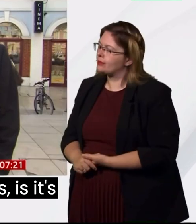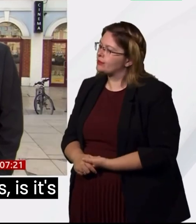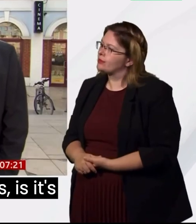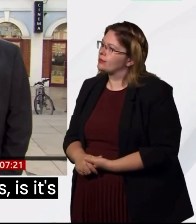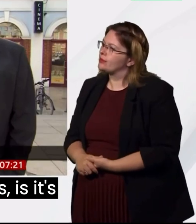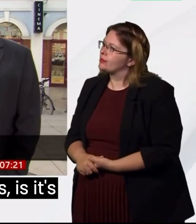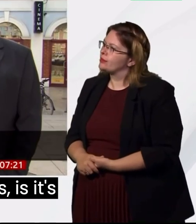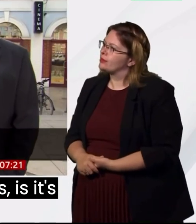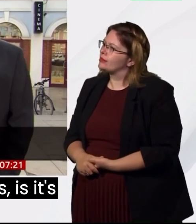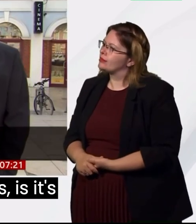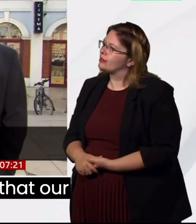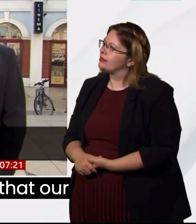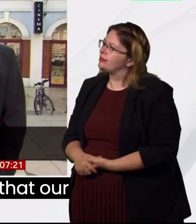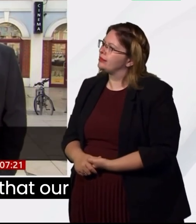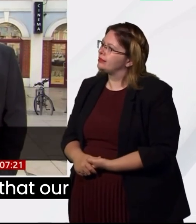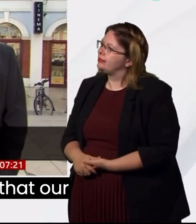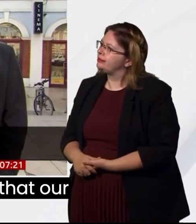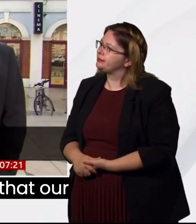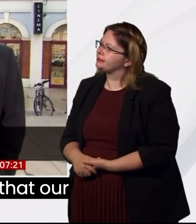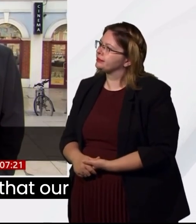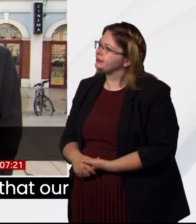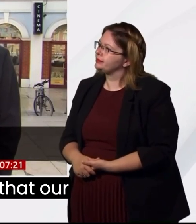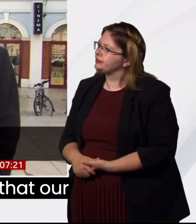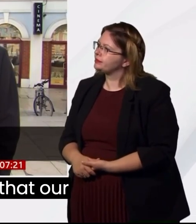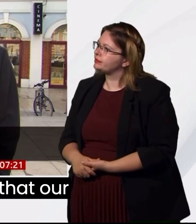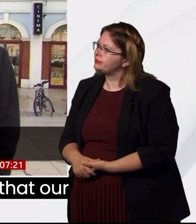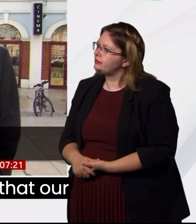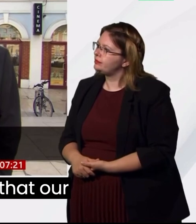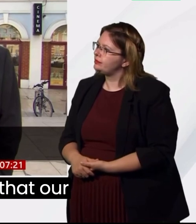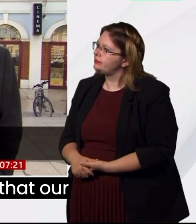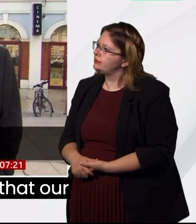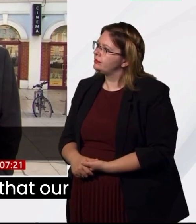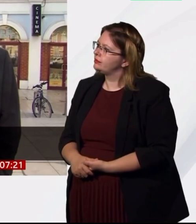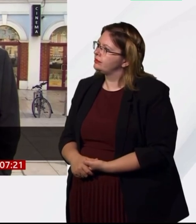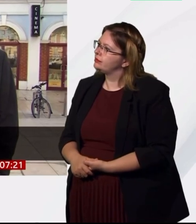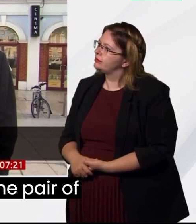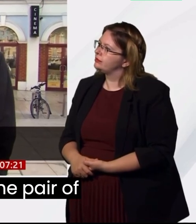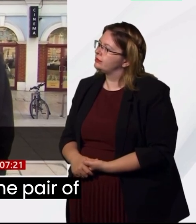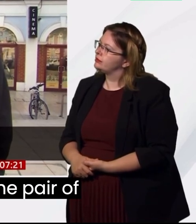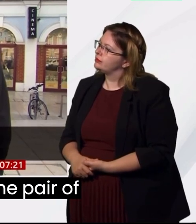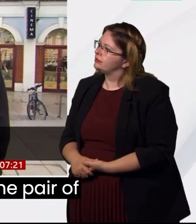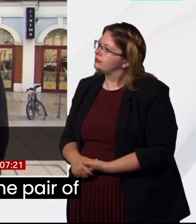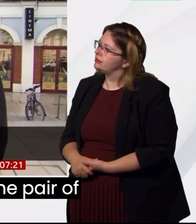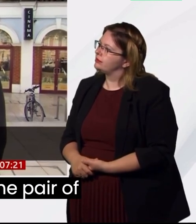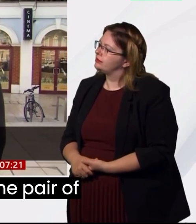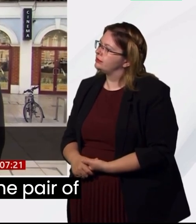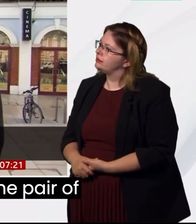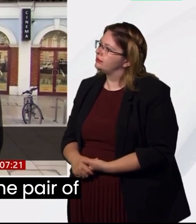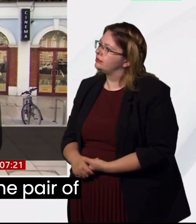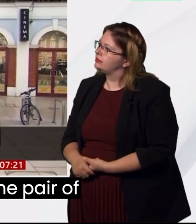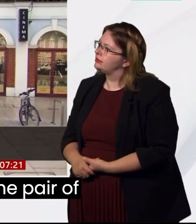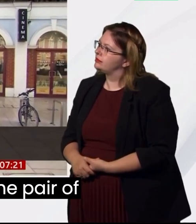Well, I think what it is, is it's building on the work of